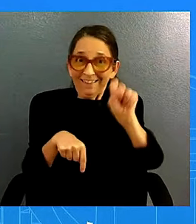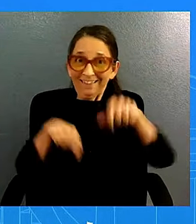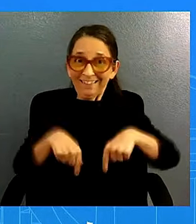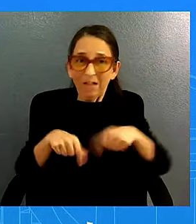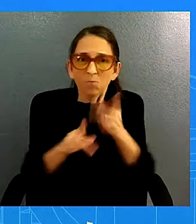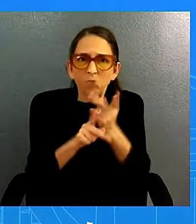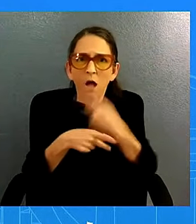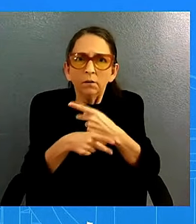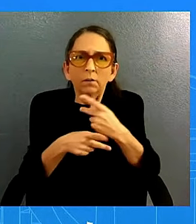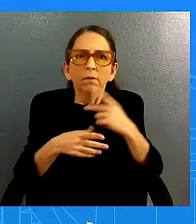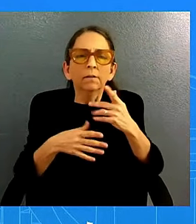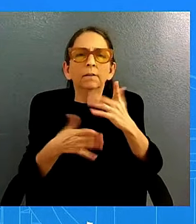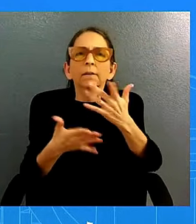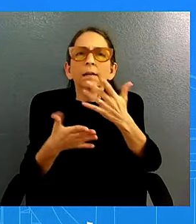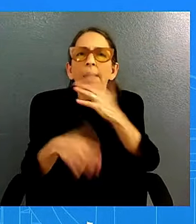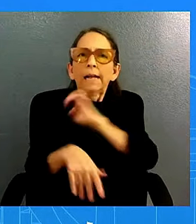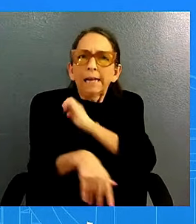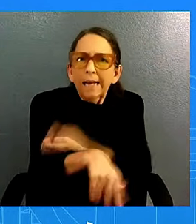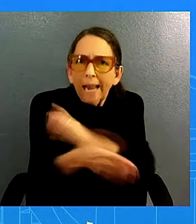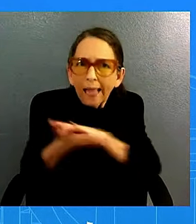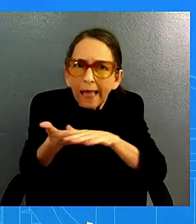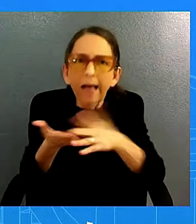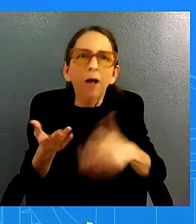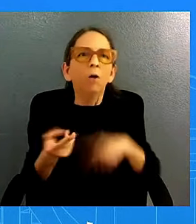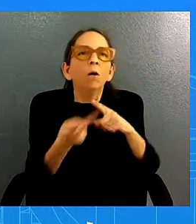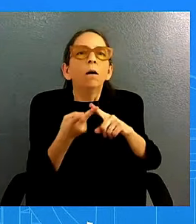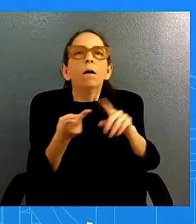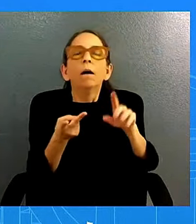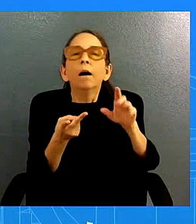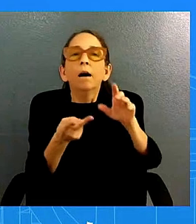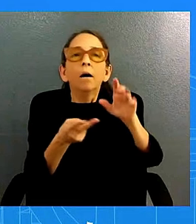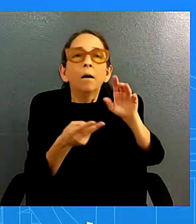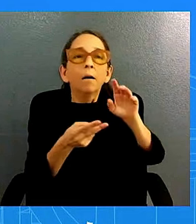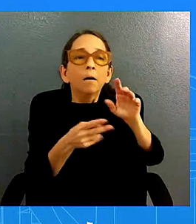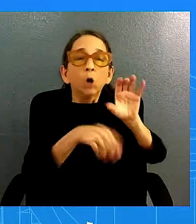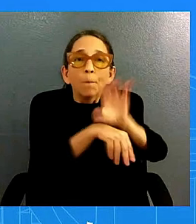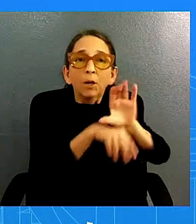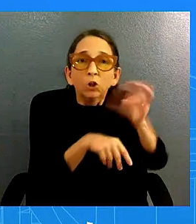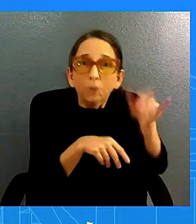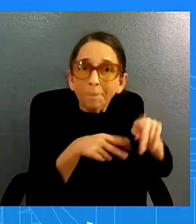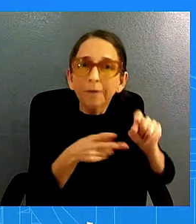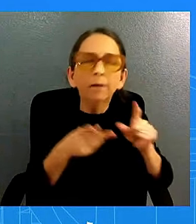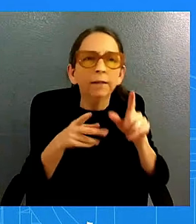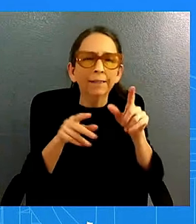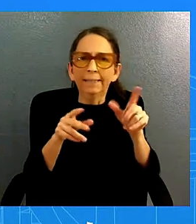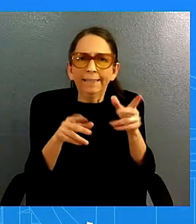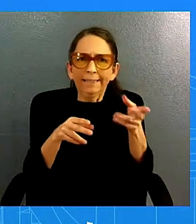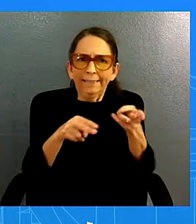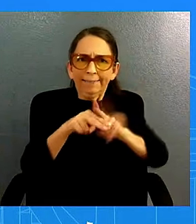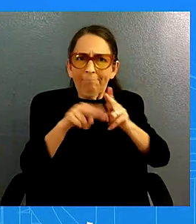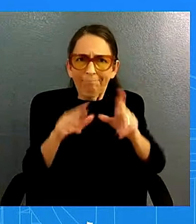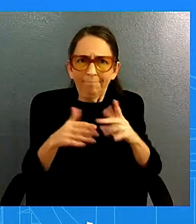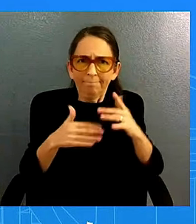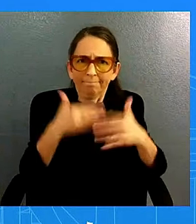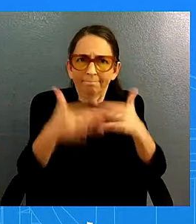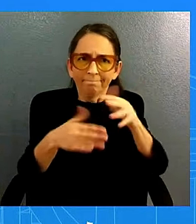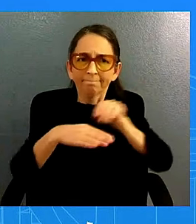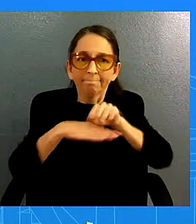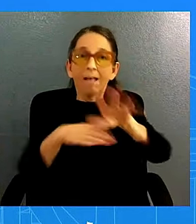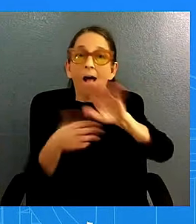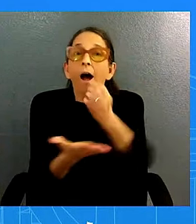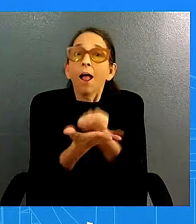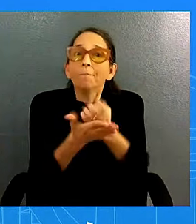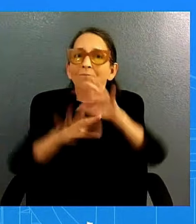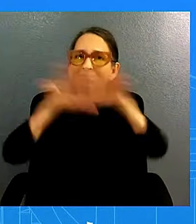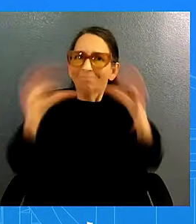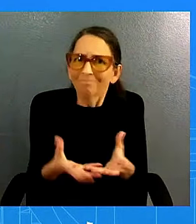ensure america's position in the global economy and he marked this moment in our pro in our economic progress by citing the actions taken by